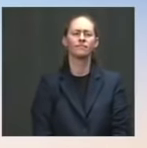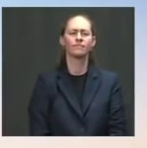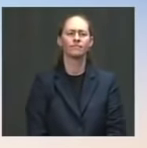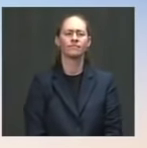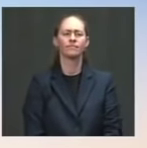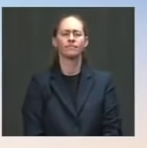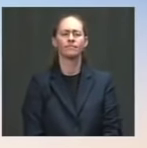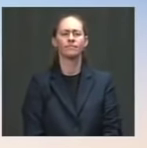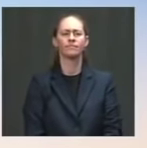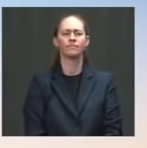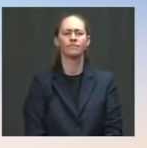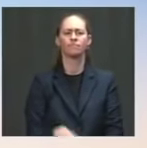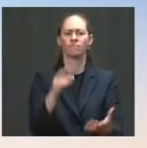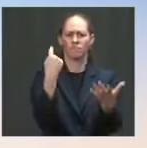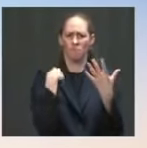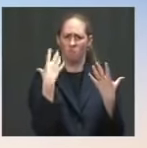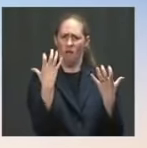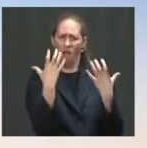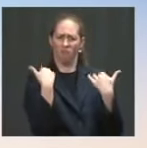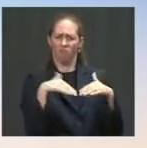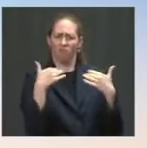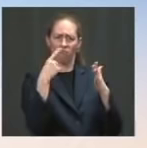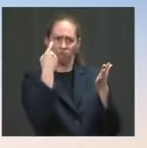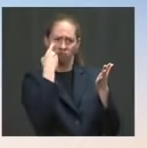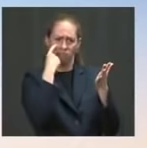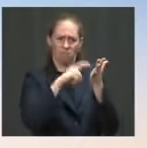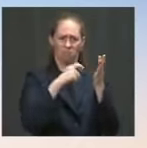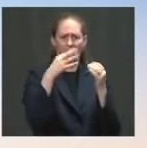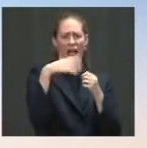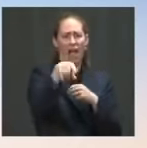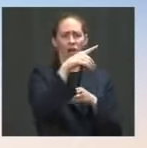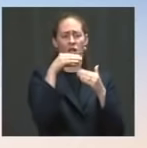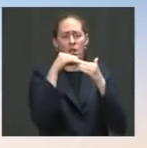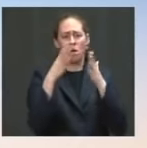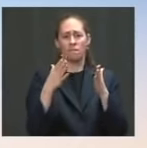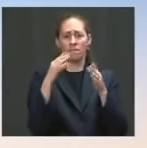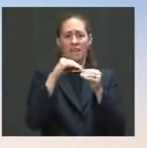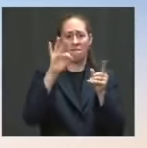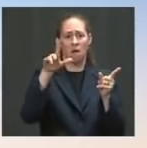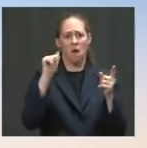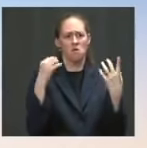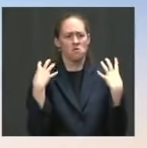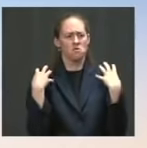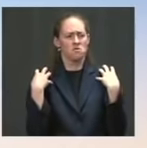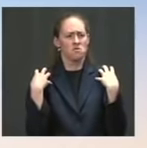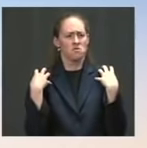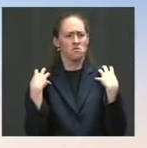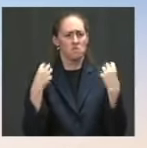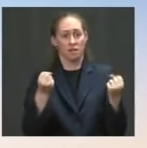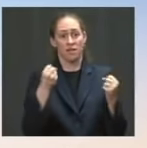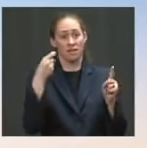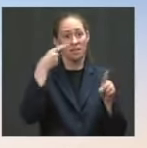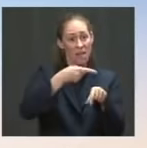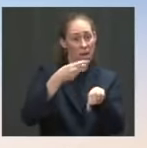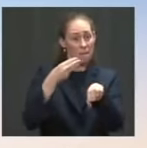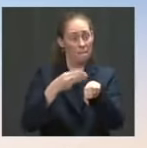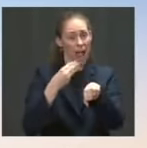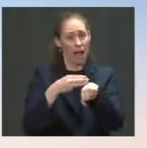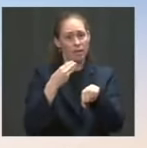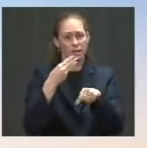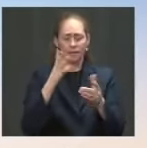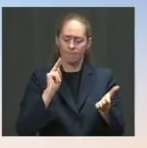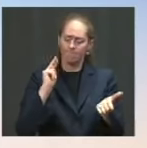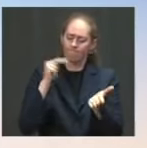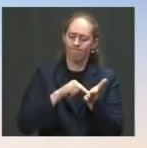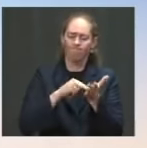boldness of a number of leaders in Florida, including in Miami-Dade County, people who are stepping up to do the right thing to protect